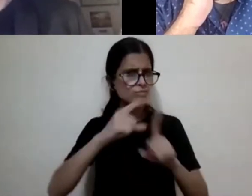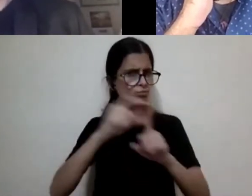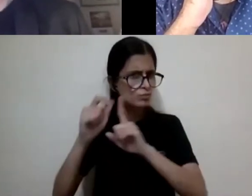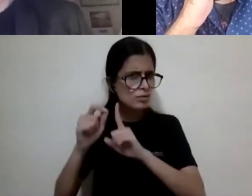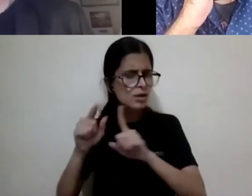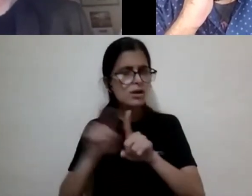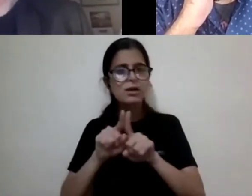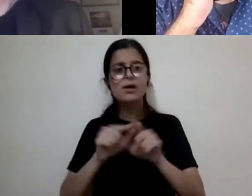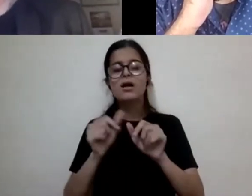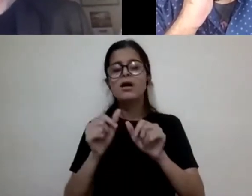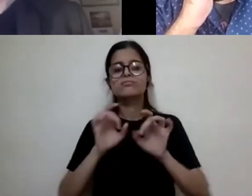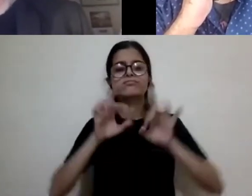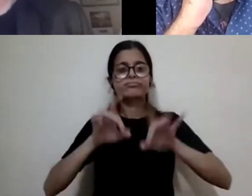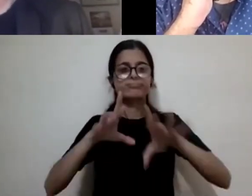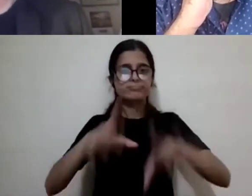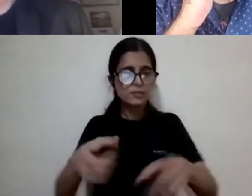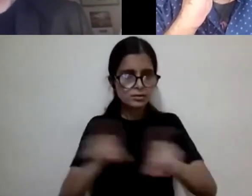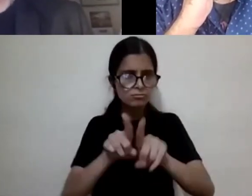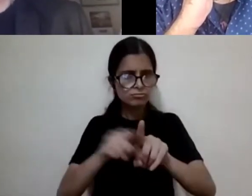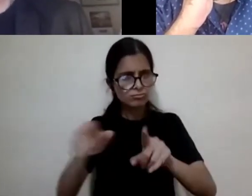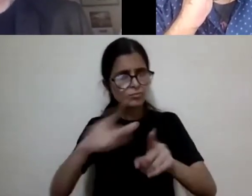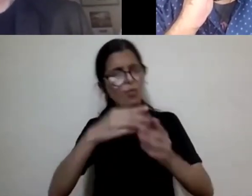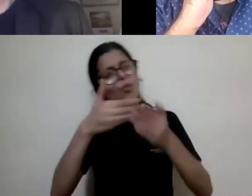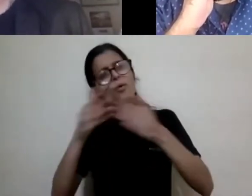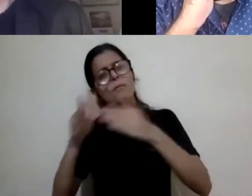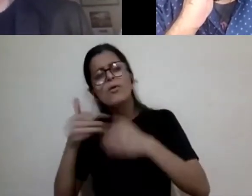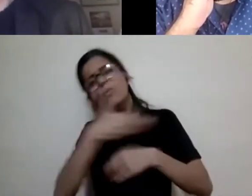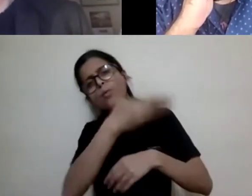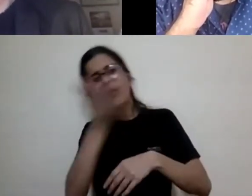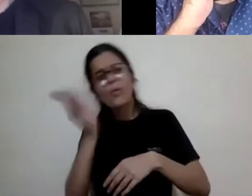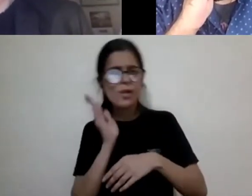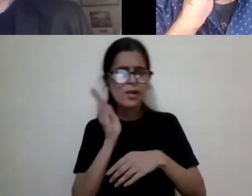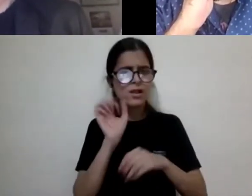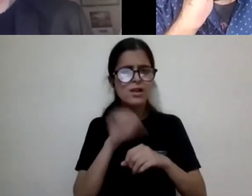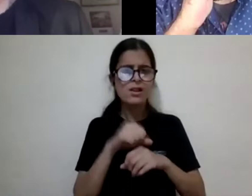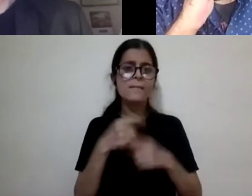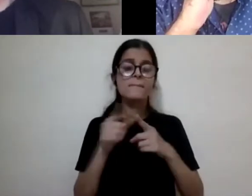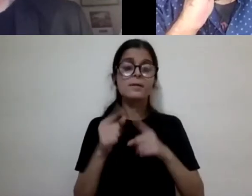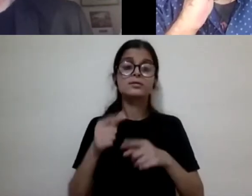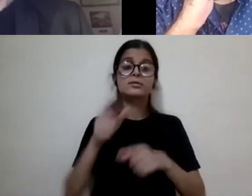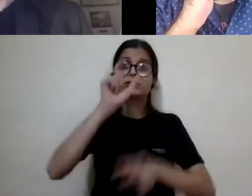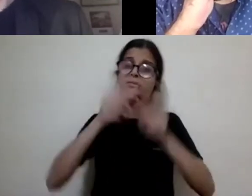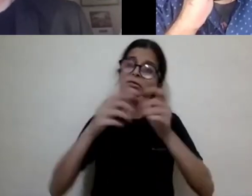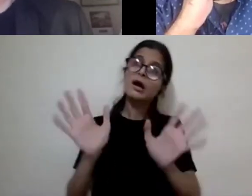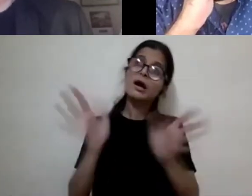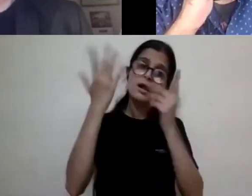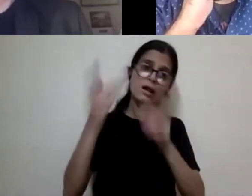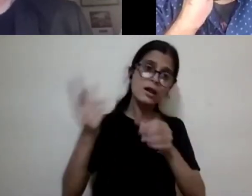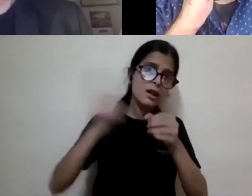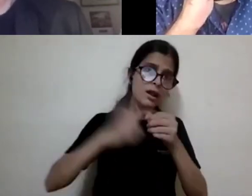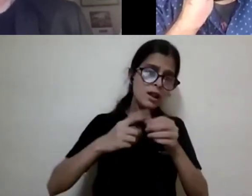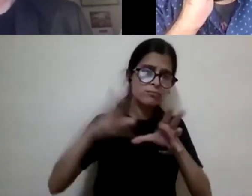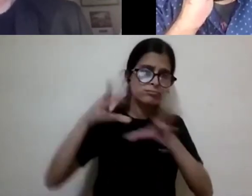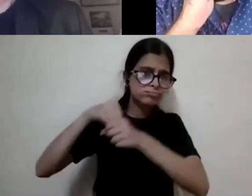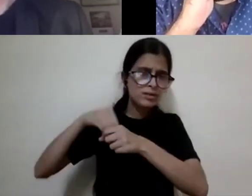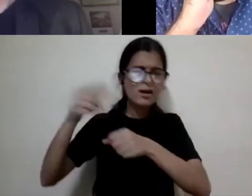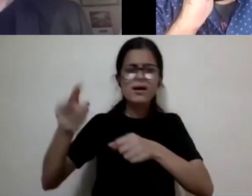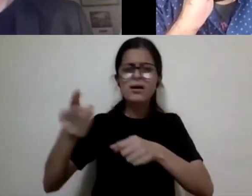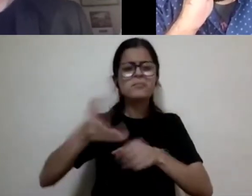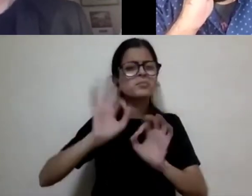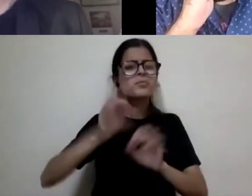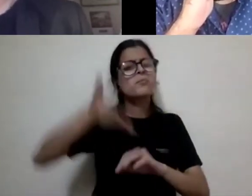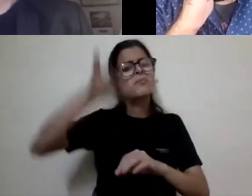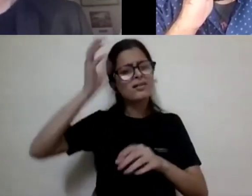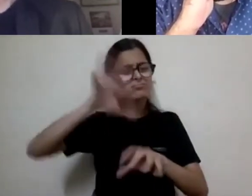can totally shut itself off from everybody else, but no one's going to be healthy until the poorest person in the poorest country is